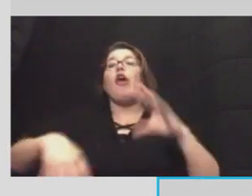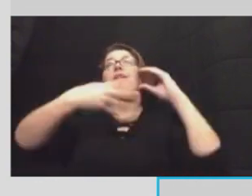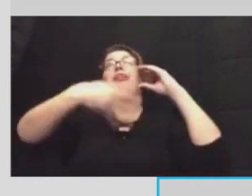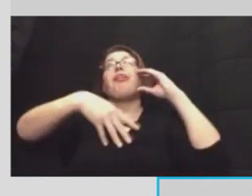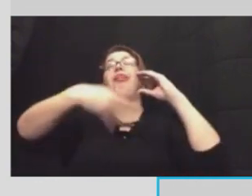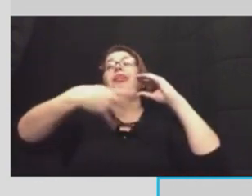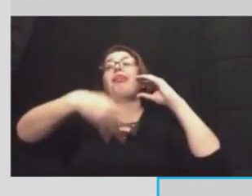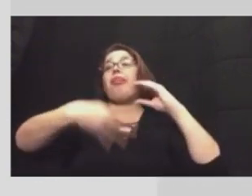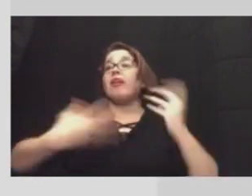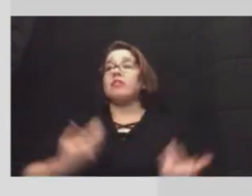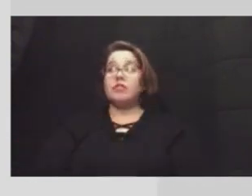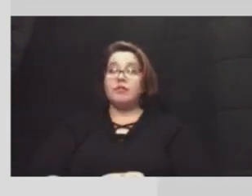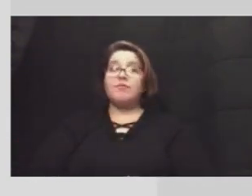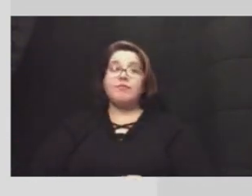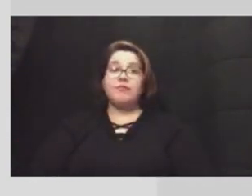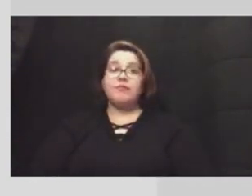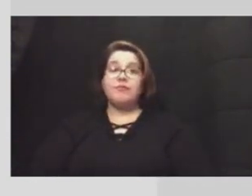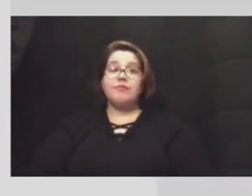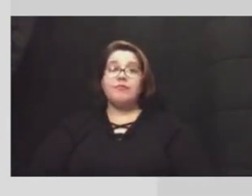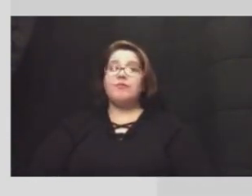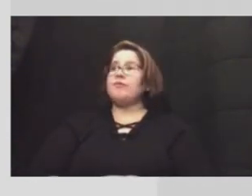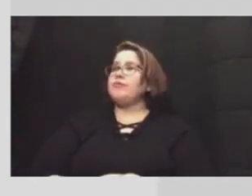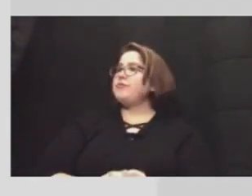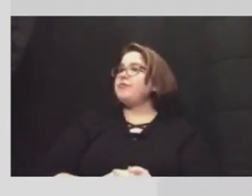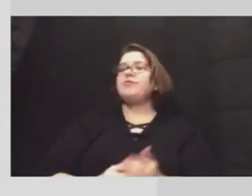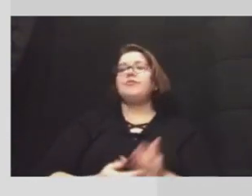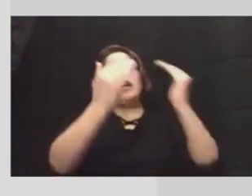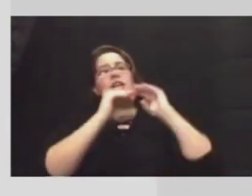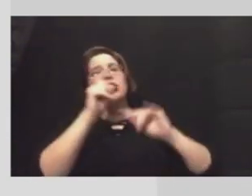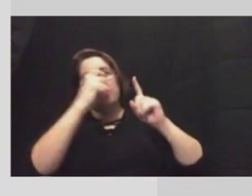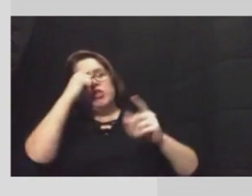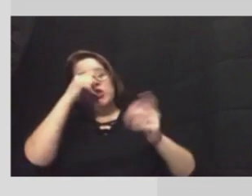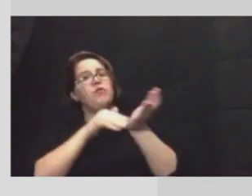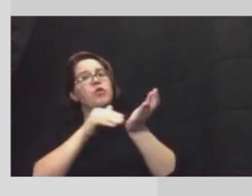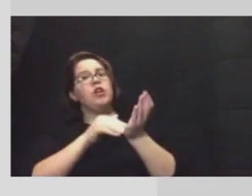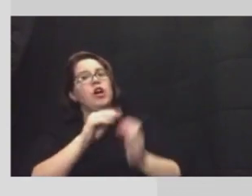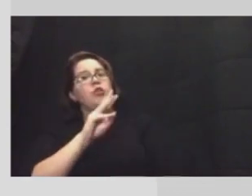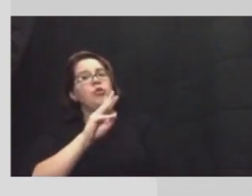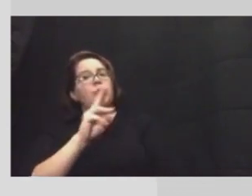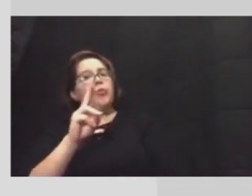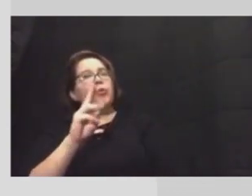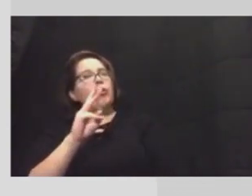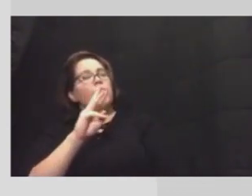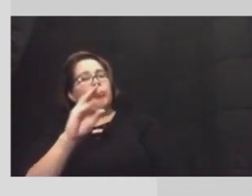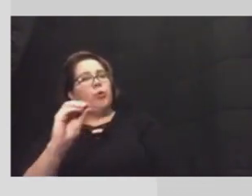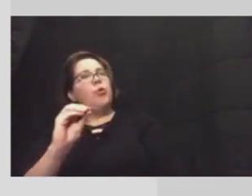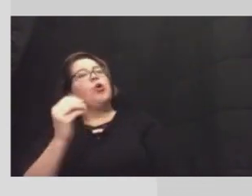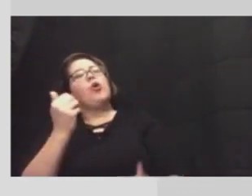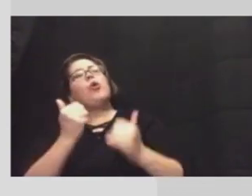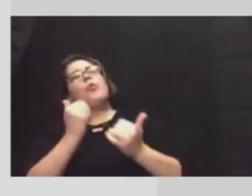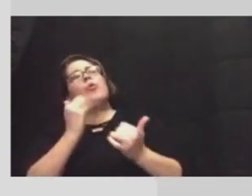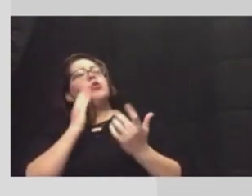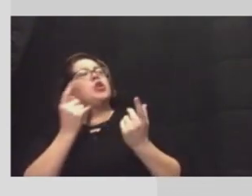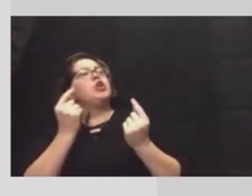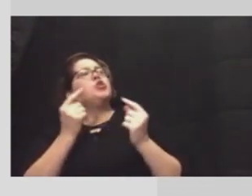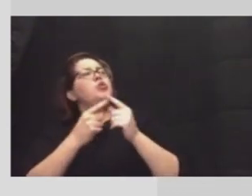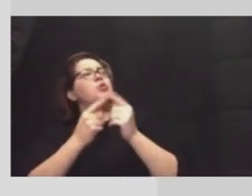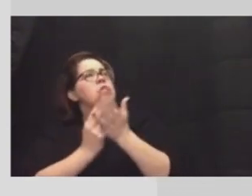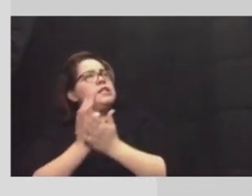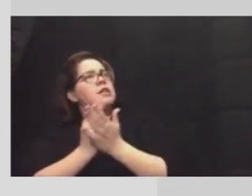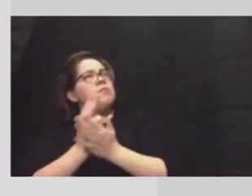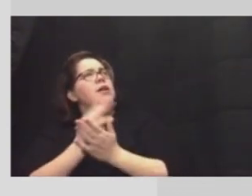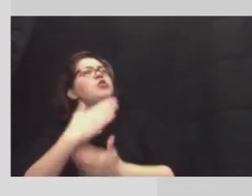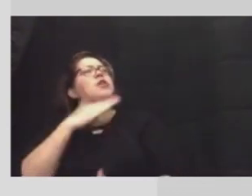the water our next questions for dr wu what efforts will be made to ensure that bad